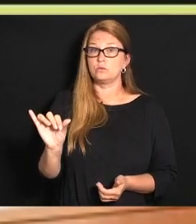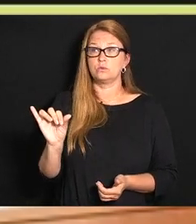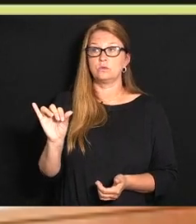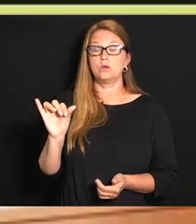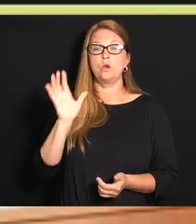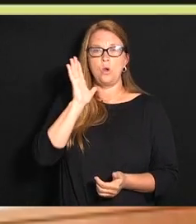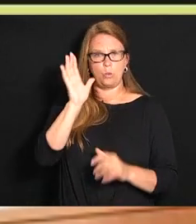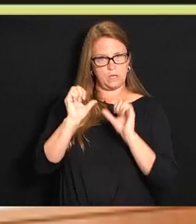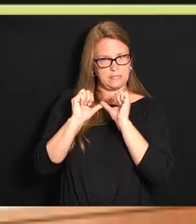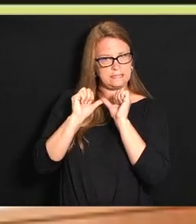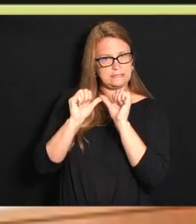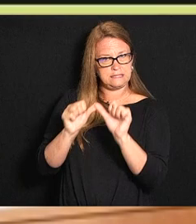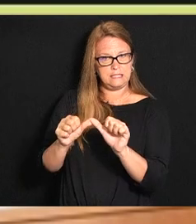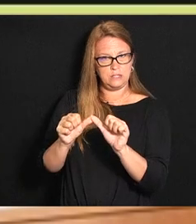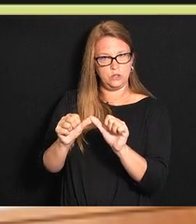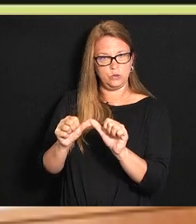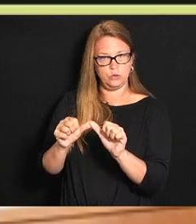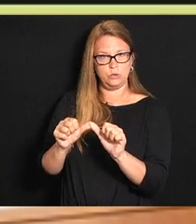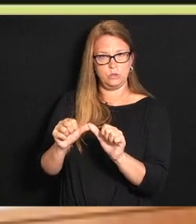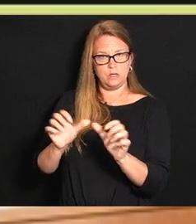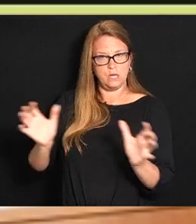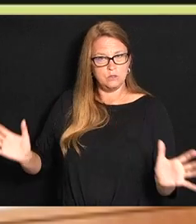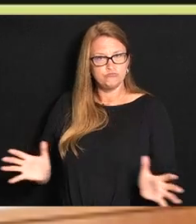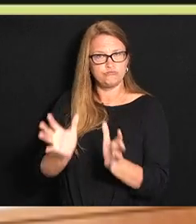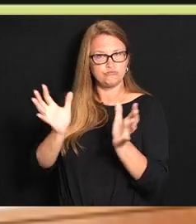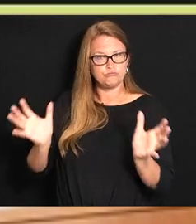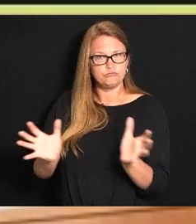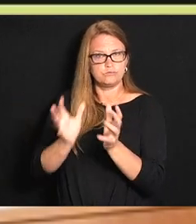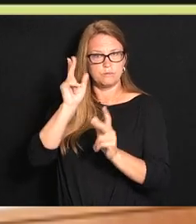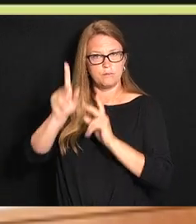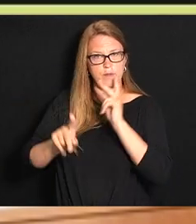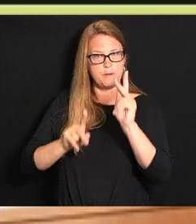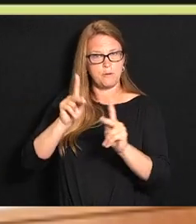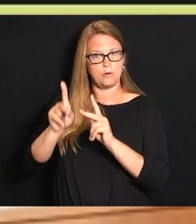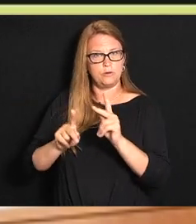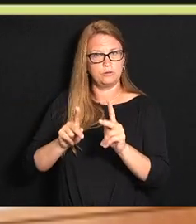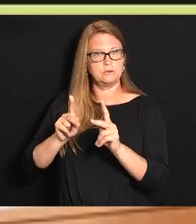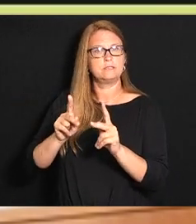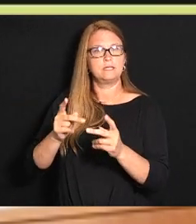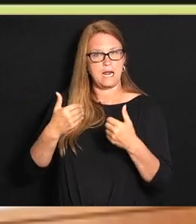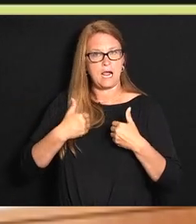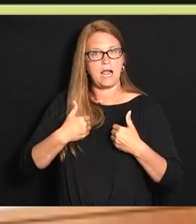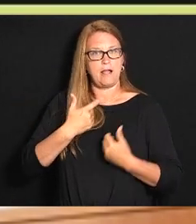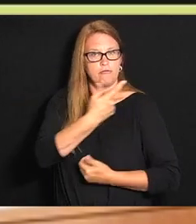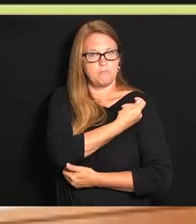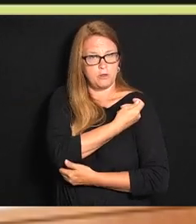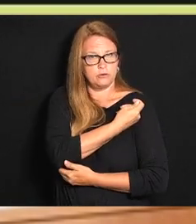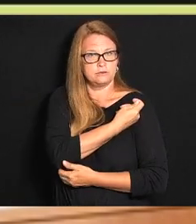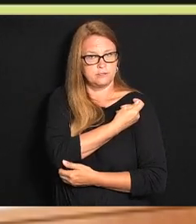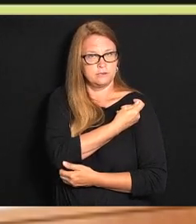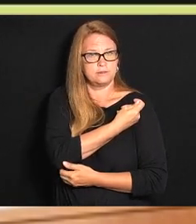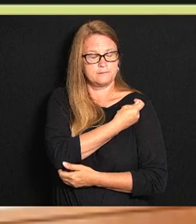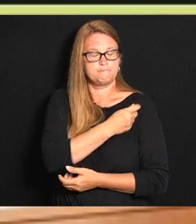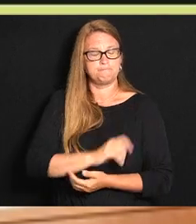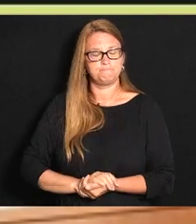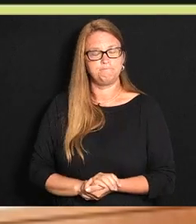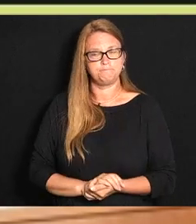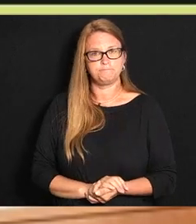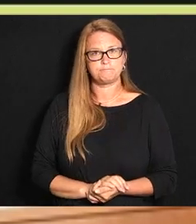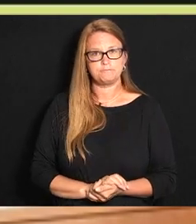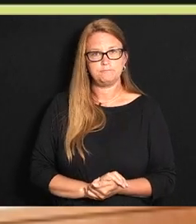we will continue to press forward with that because we know how important it is and just to highlight that